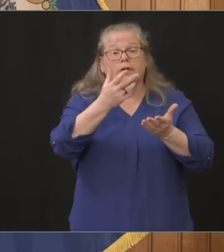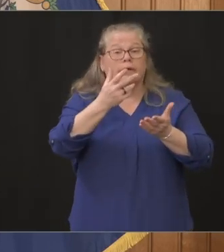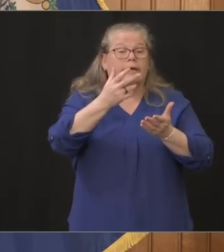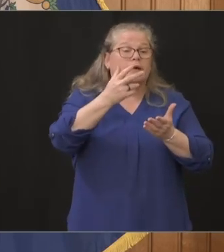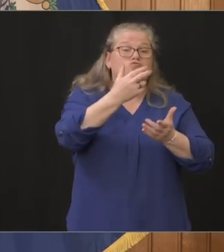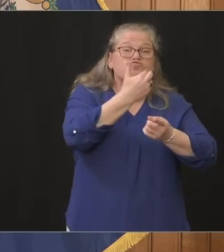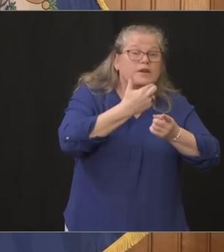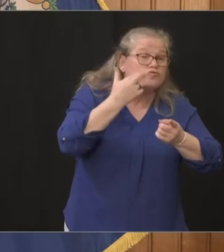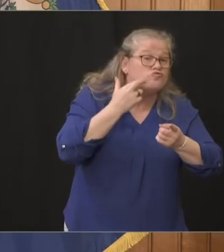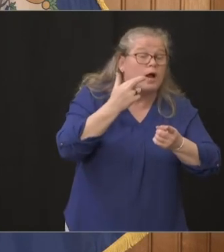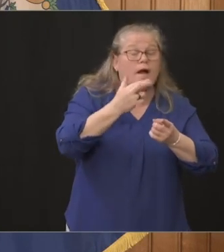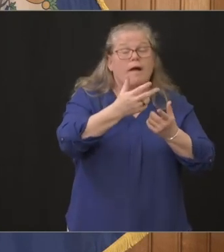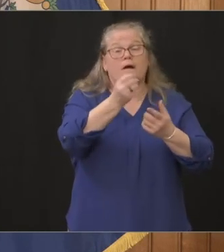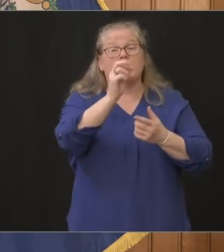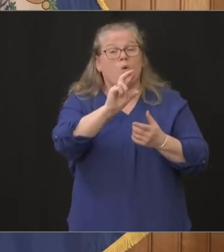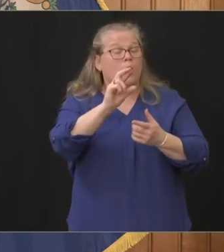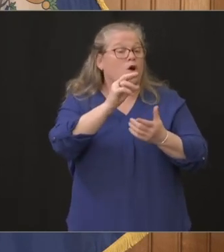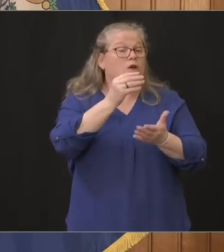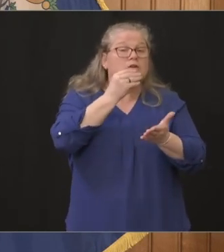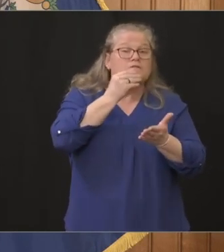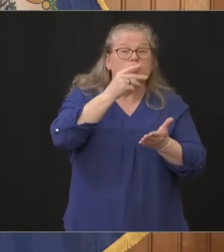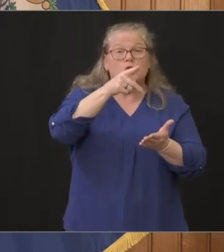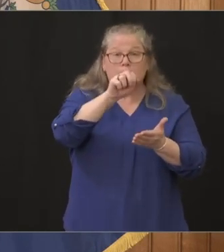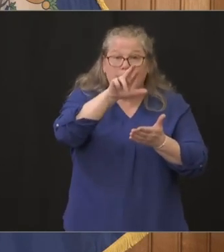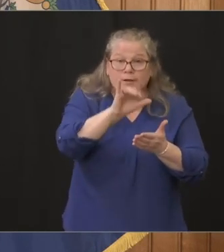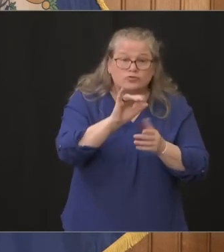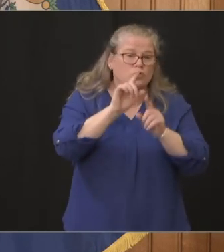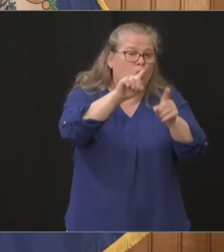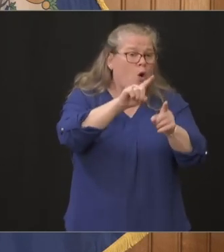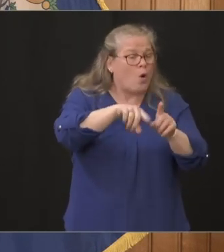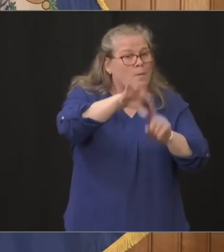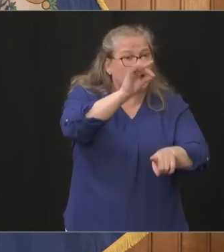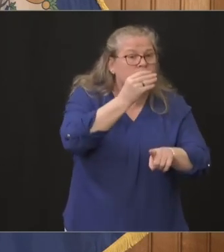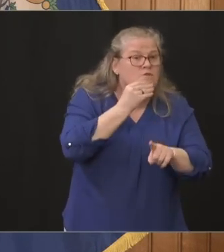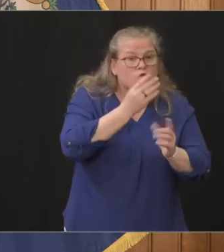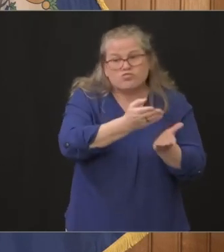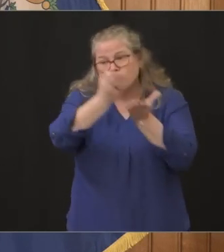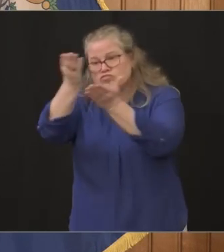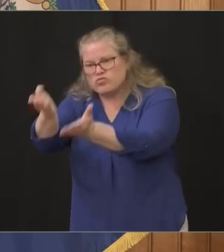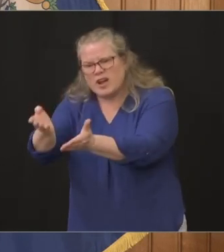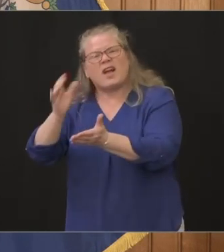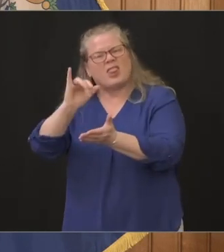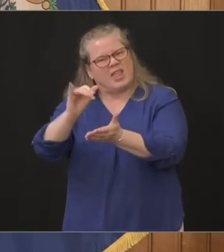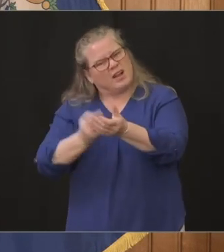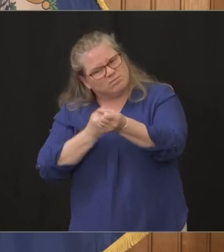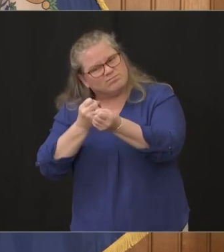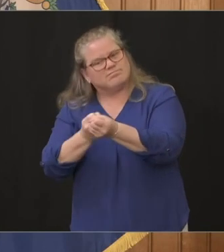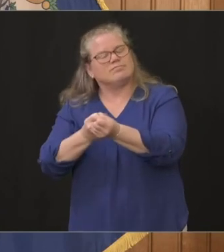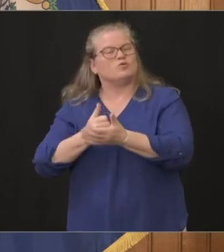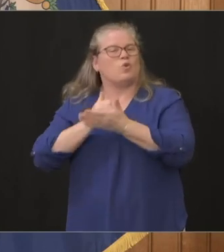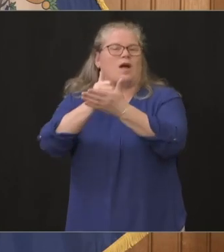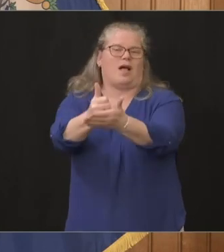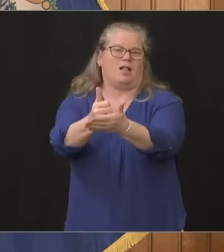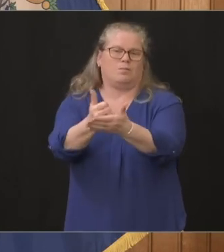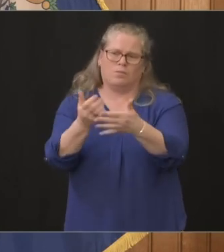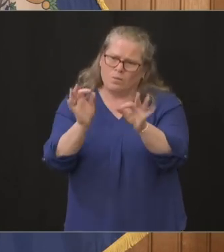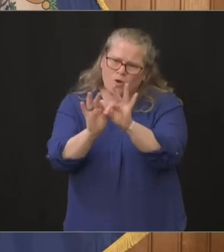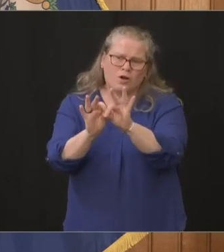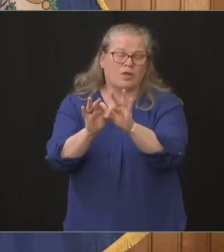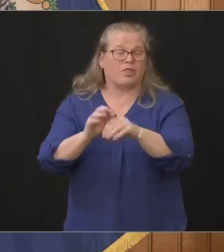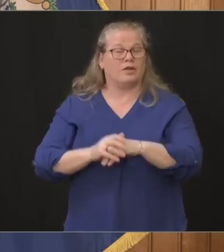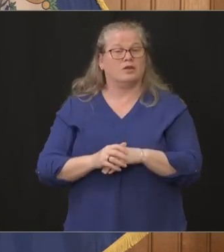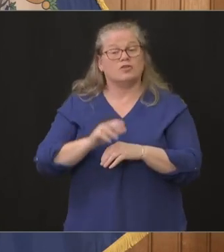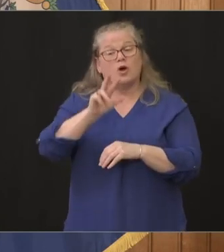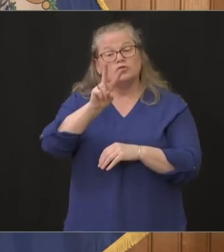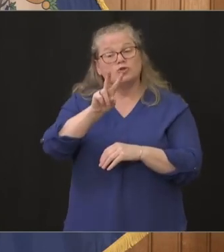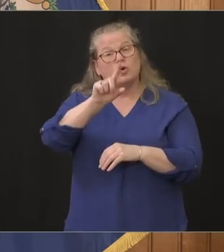restaurants that's the type of thing you can do to volunteer and step up and make a difference there so go to 211 go